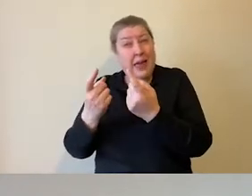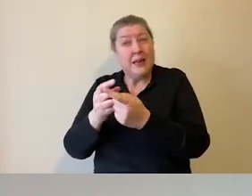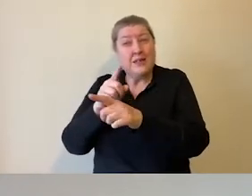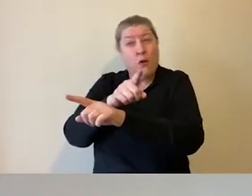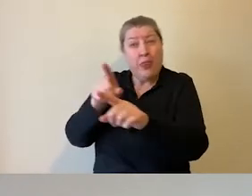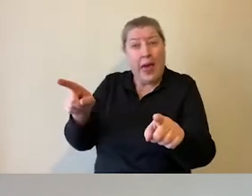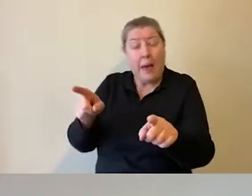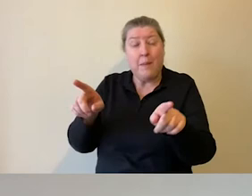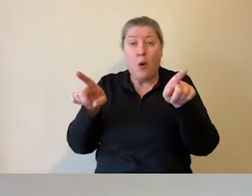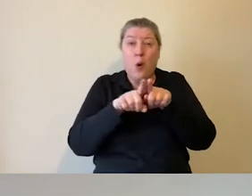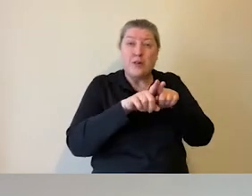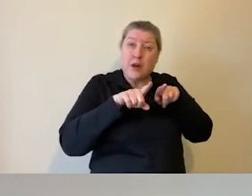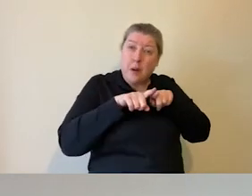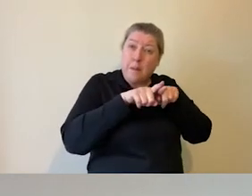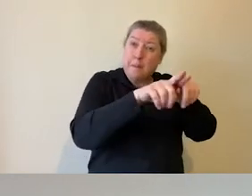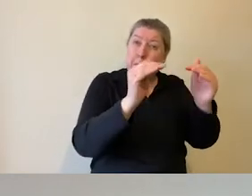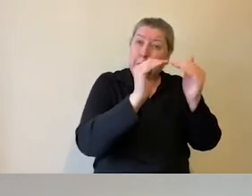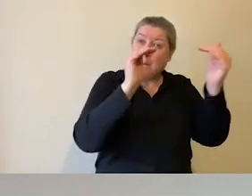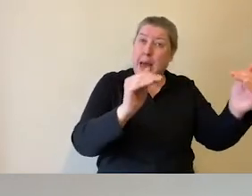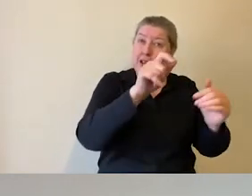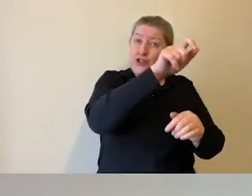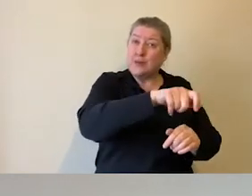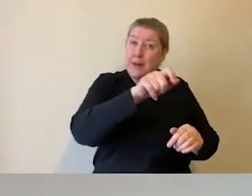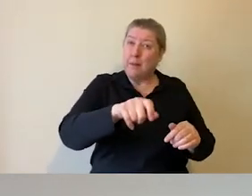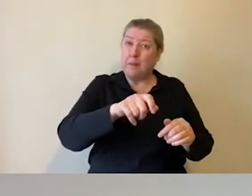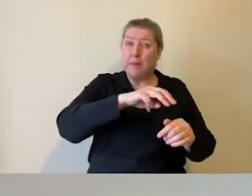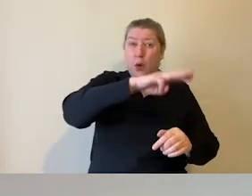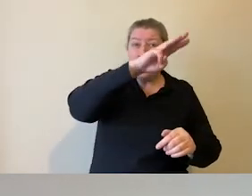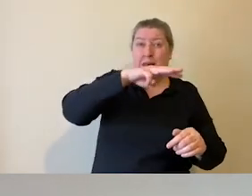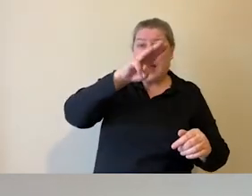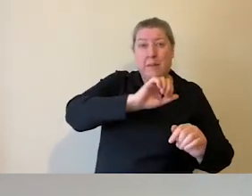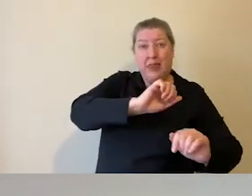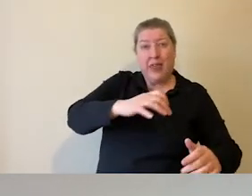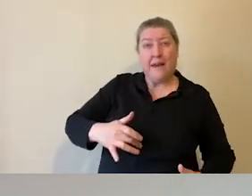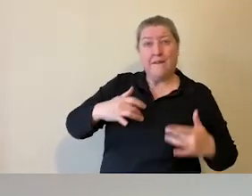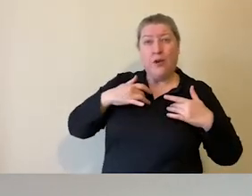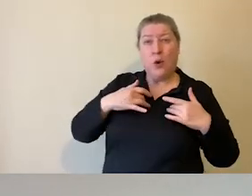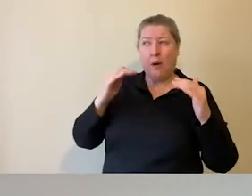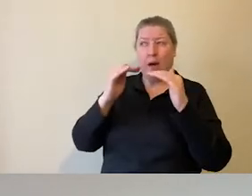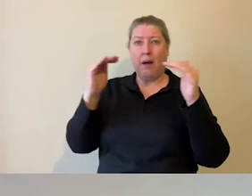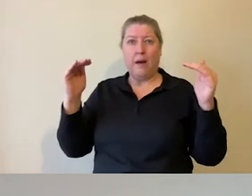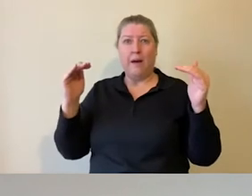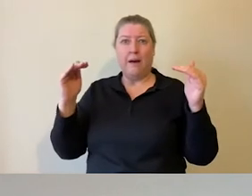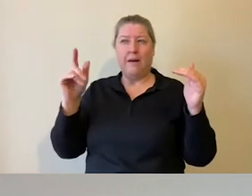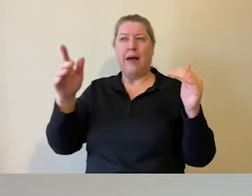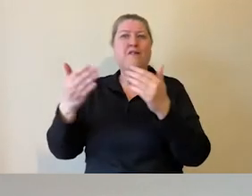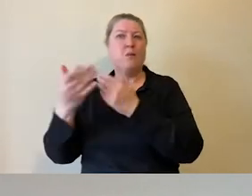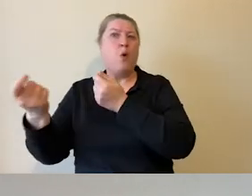museum in terms of public visitors. They have more control.